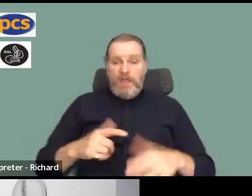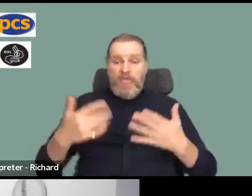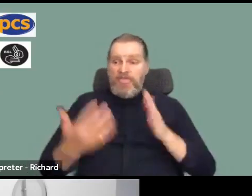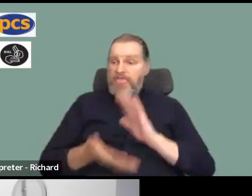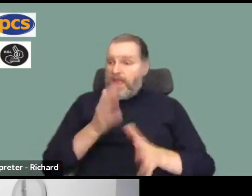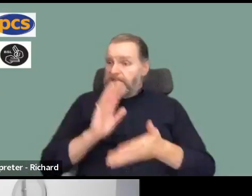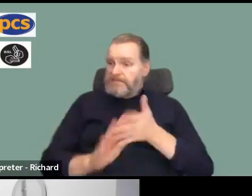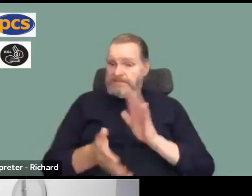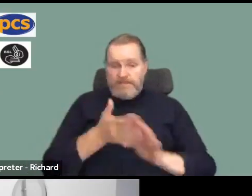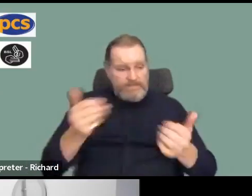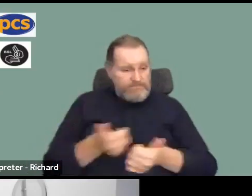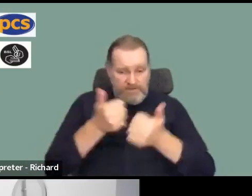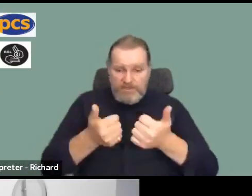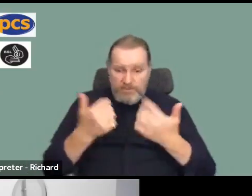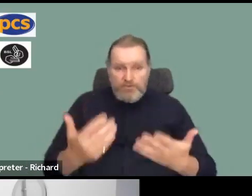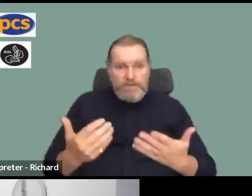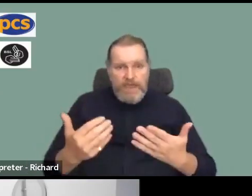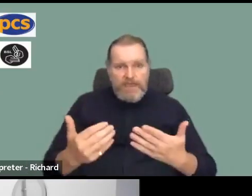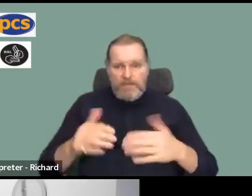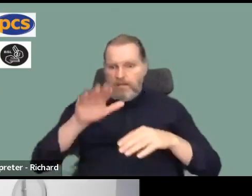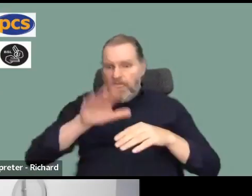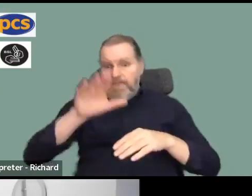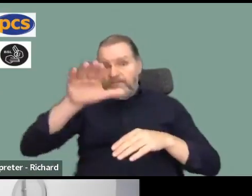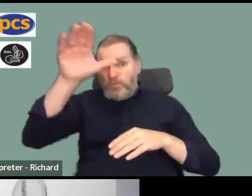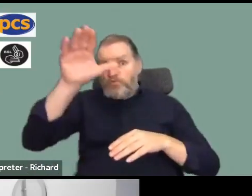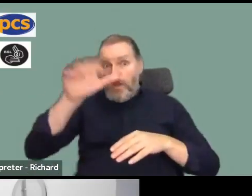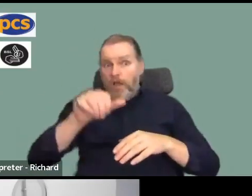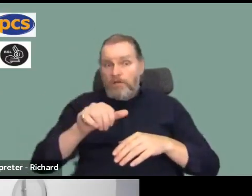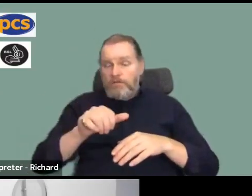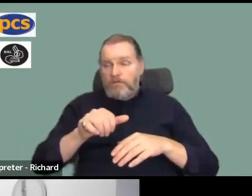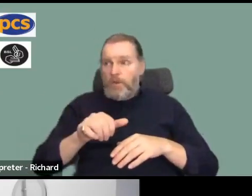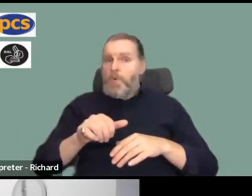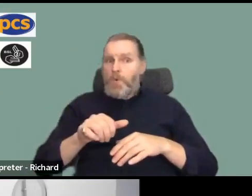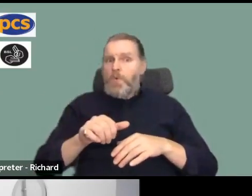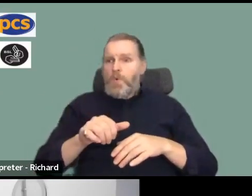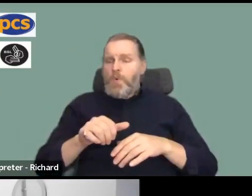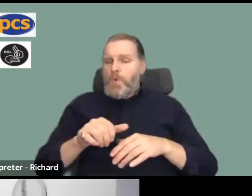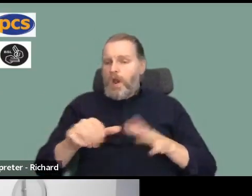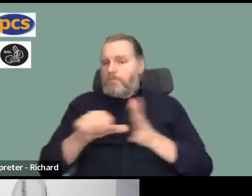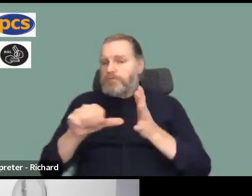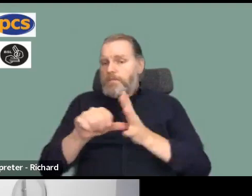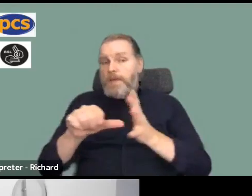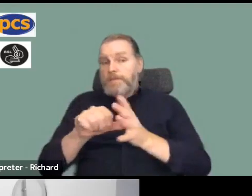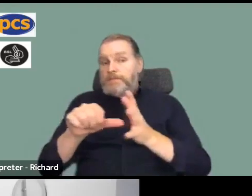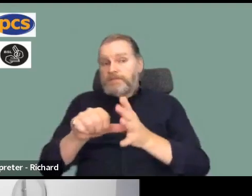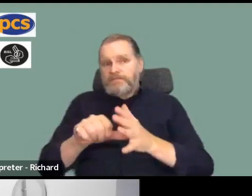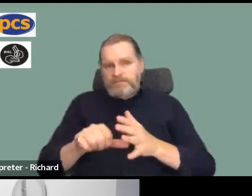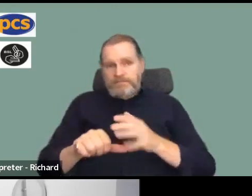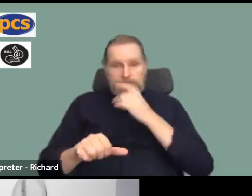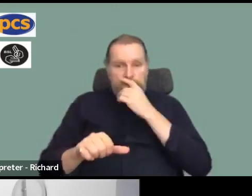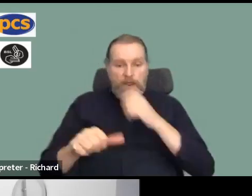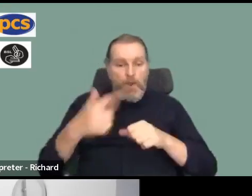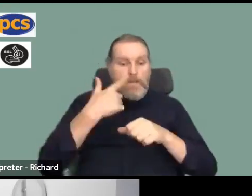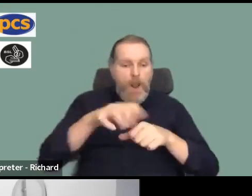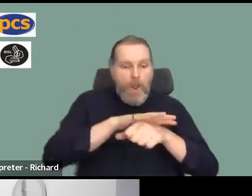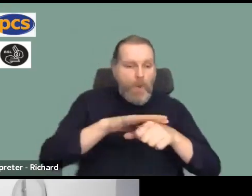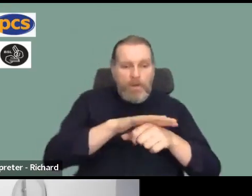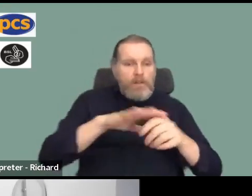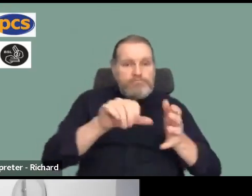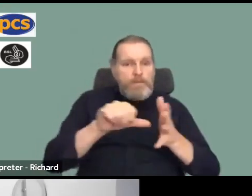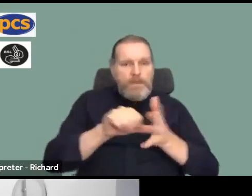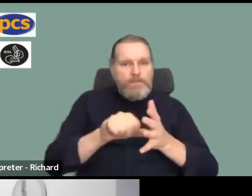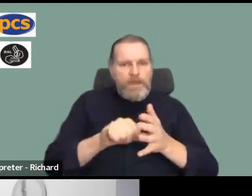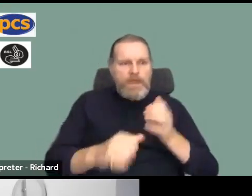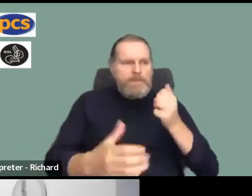come where the strength of the union may make a difference it might be a local issue for you it may be an employer based issue the more places we